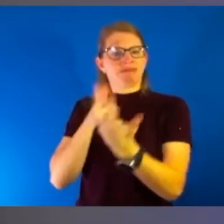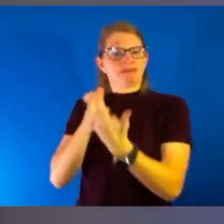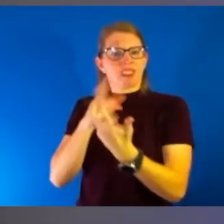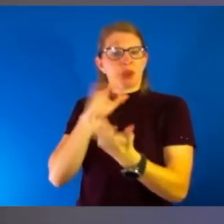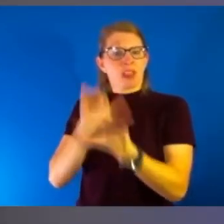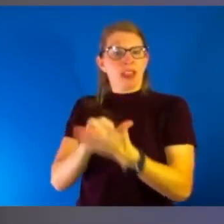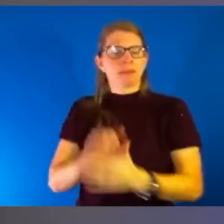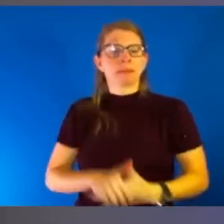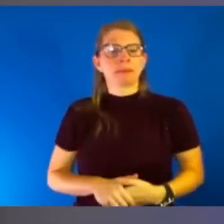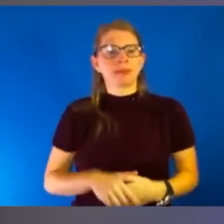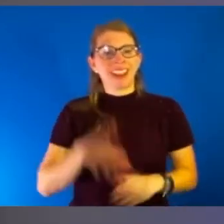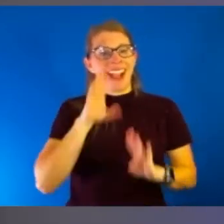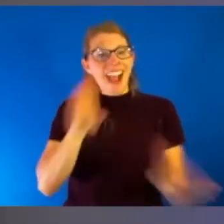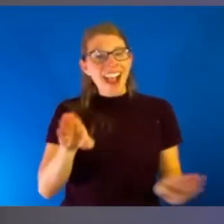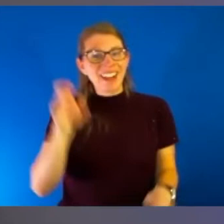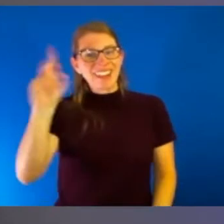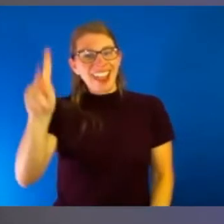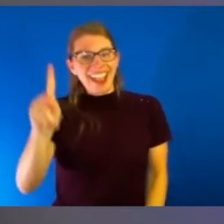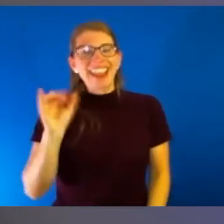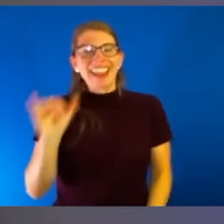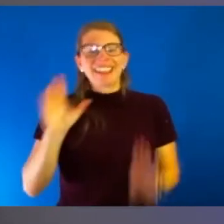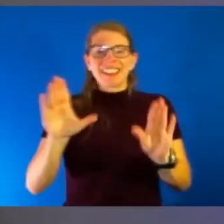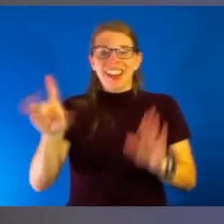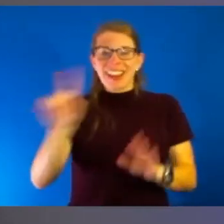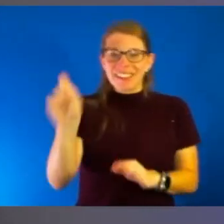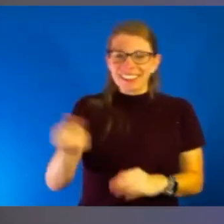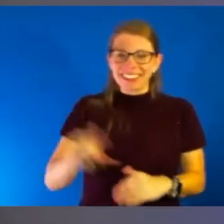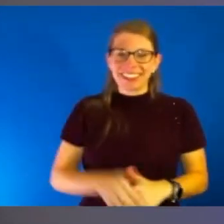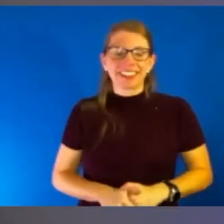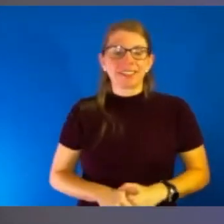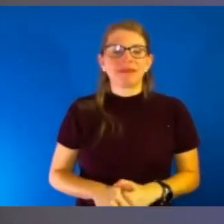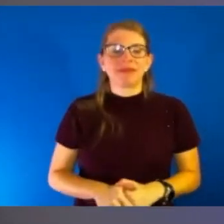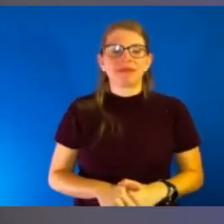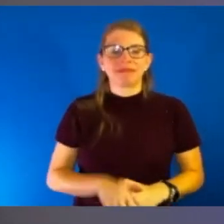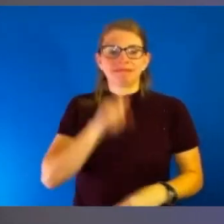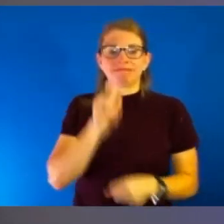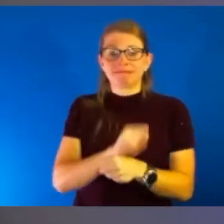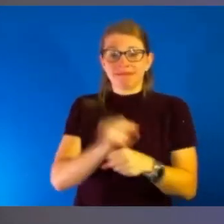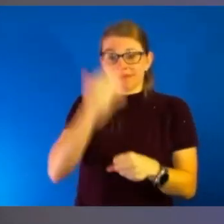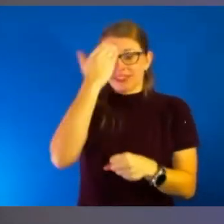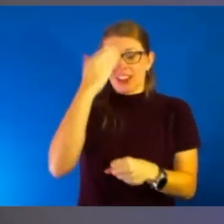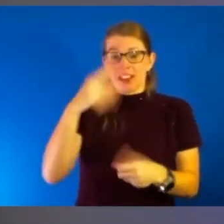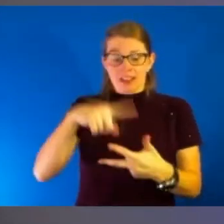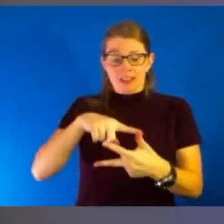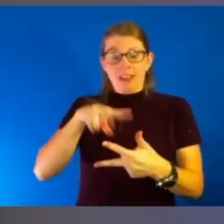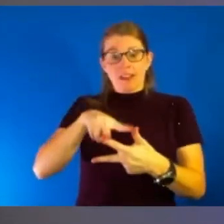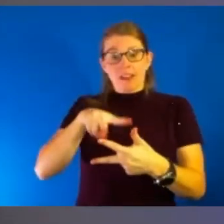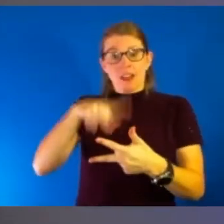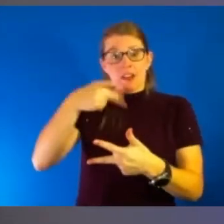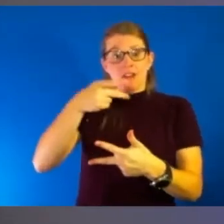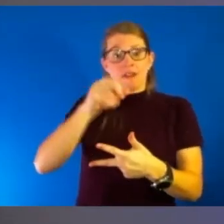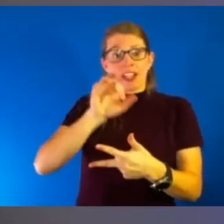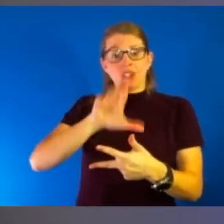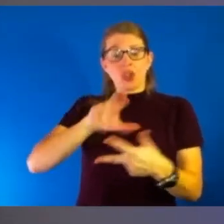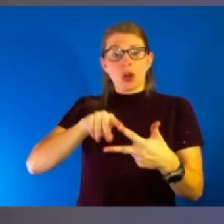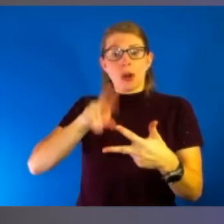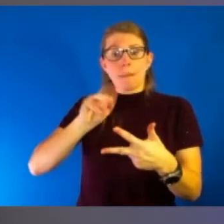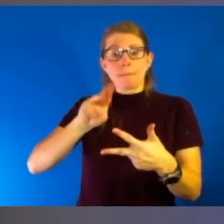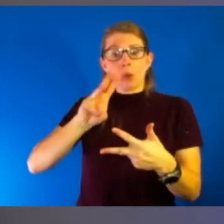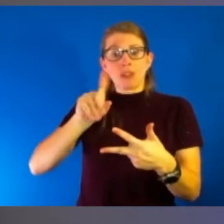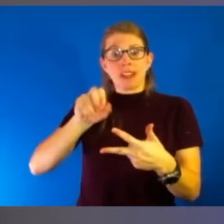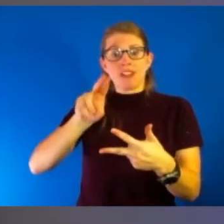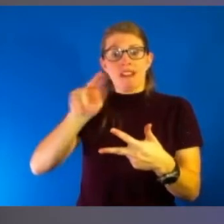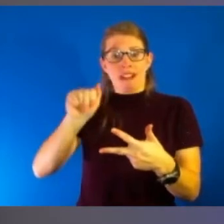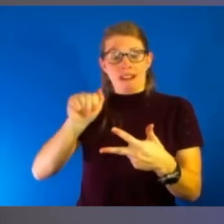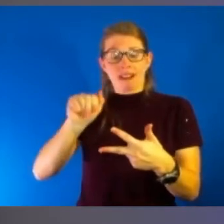Hi, that's a great question. We actually do know that both Pfizer and Moderna have submitted data to the FDA to